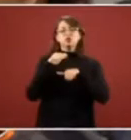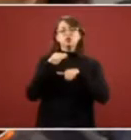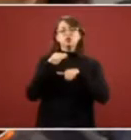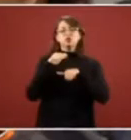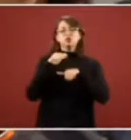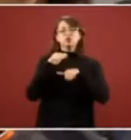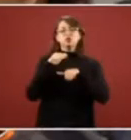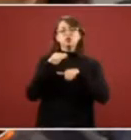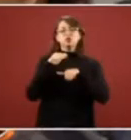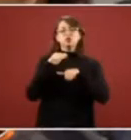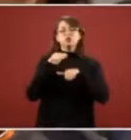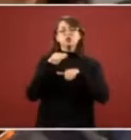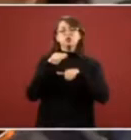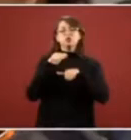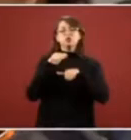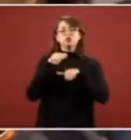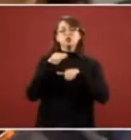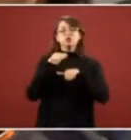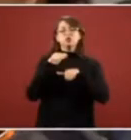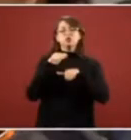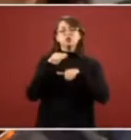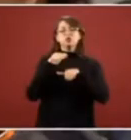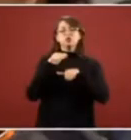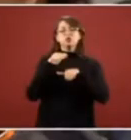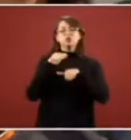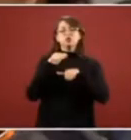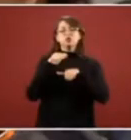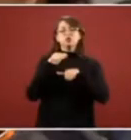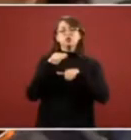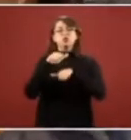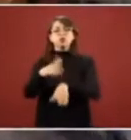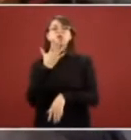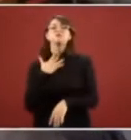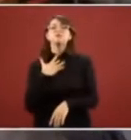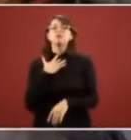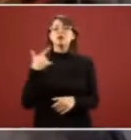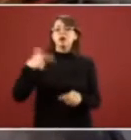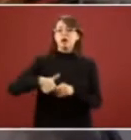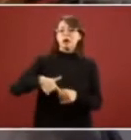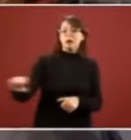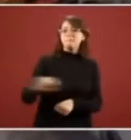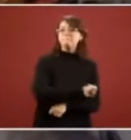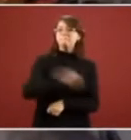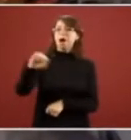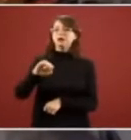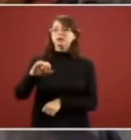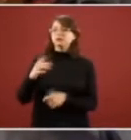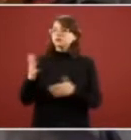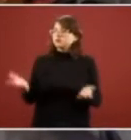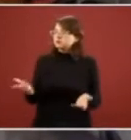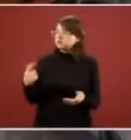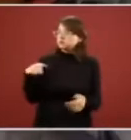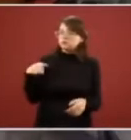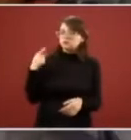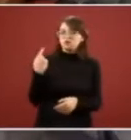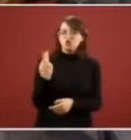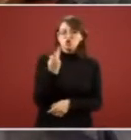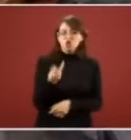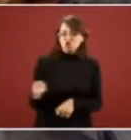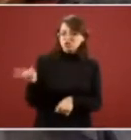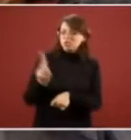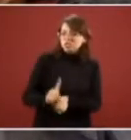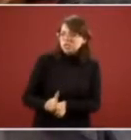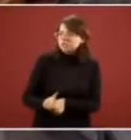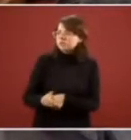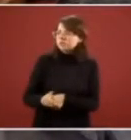and media saying that there was going to be gas hikes bueno ya es el segundo día del año y no hay un no